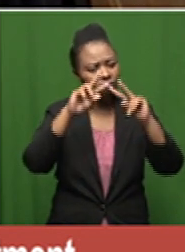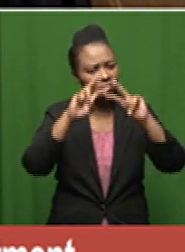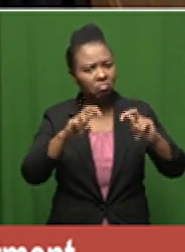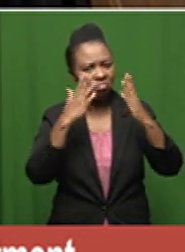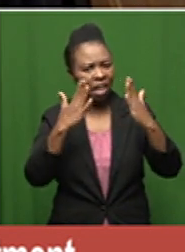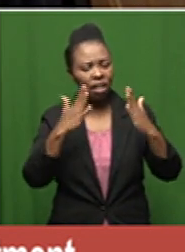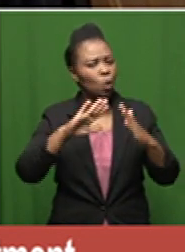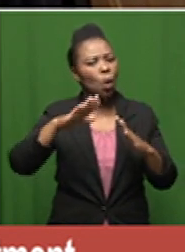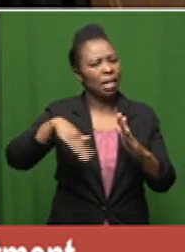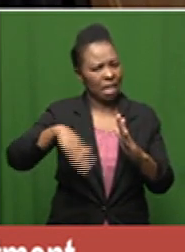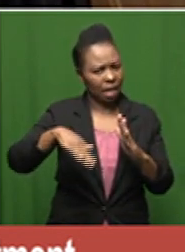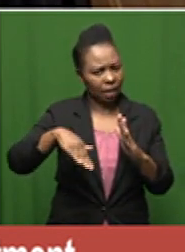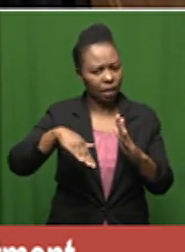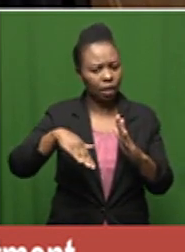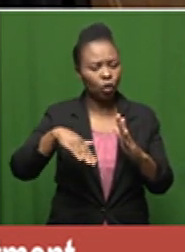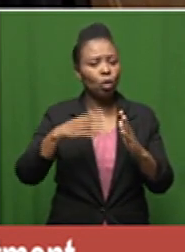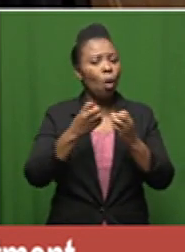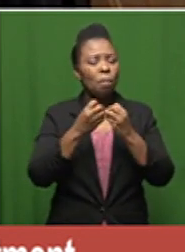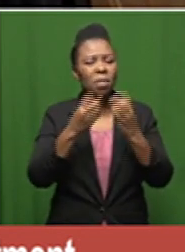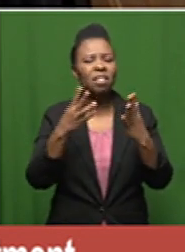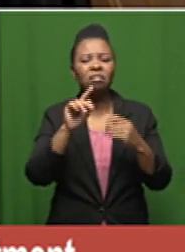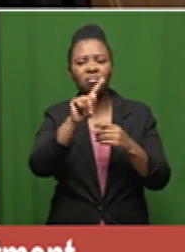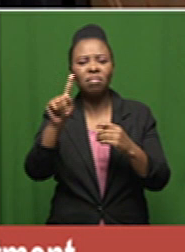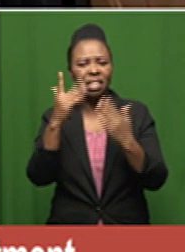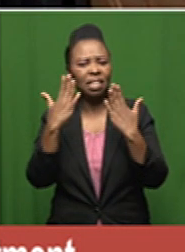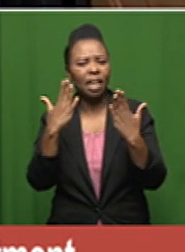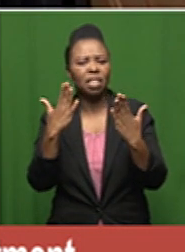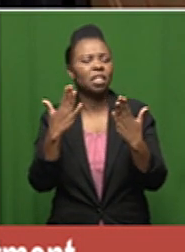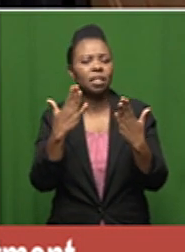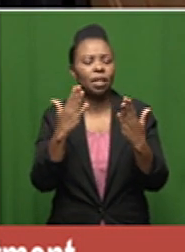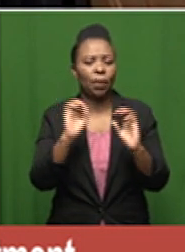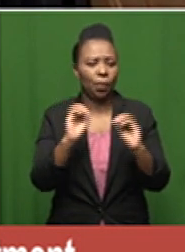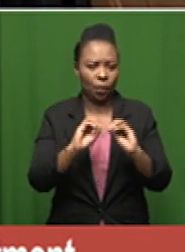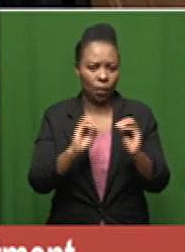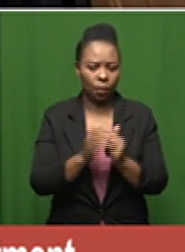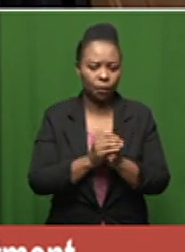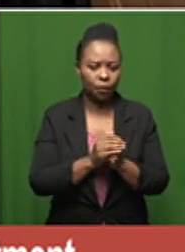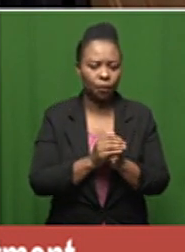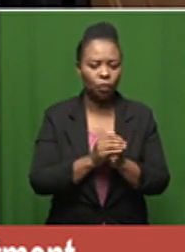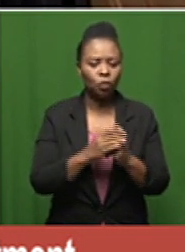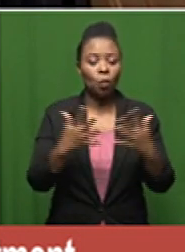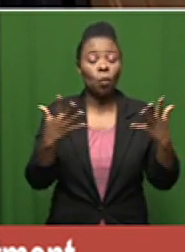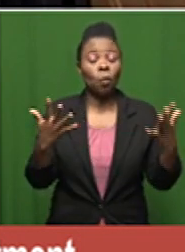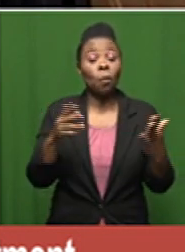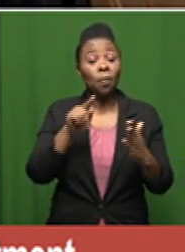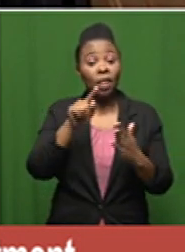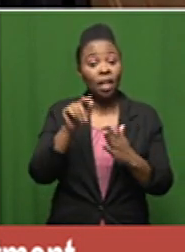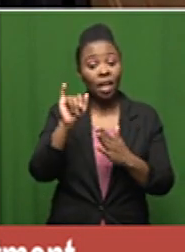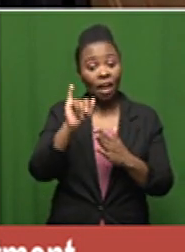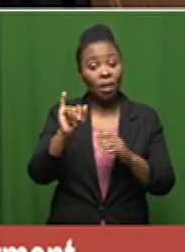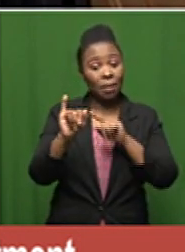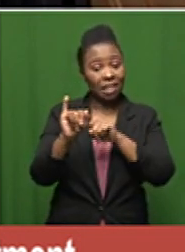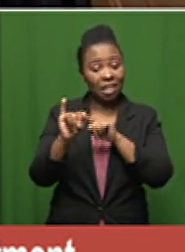many of the studies small studies another important factor peter is that ivermectin has been used